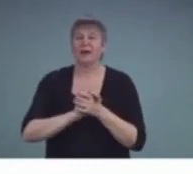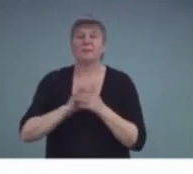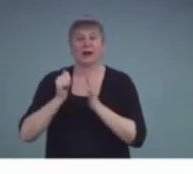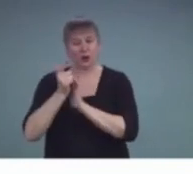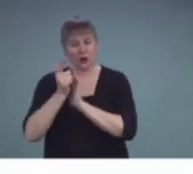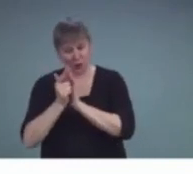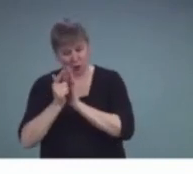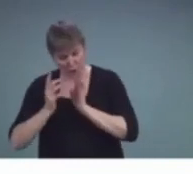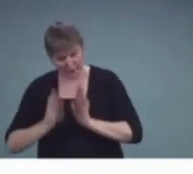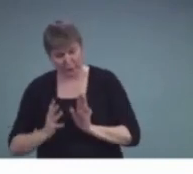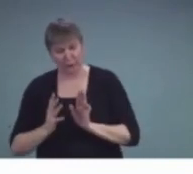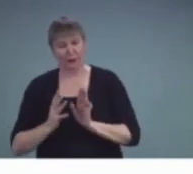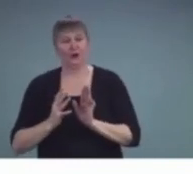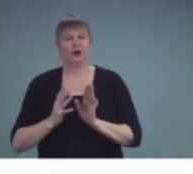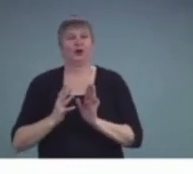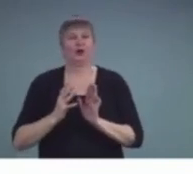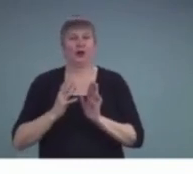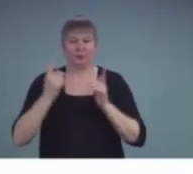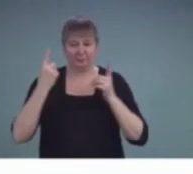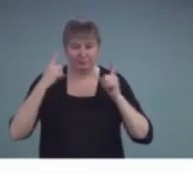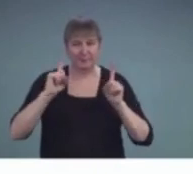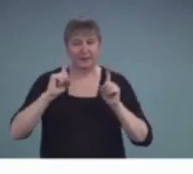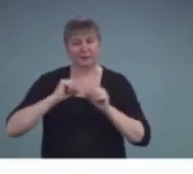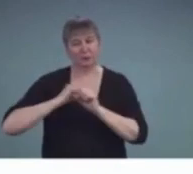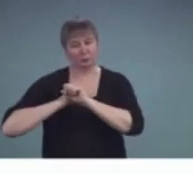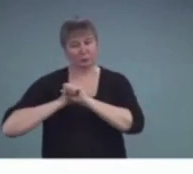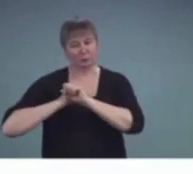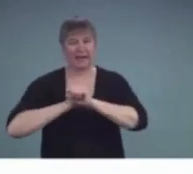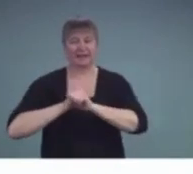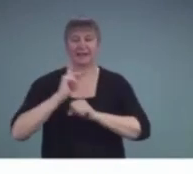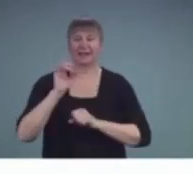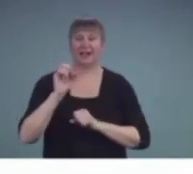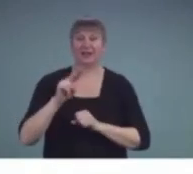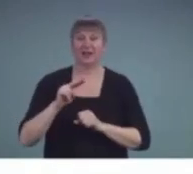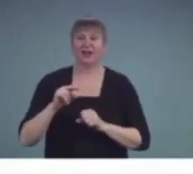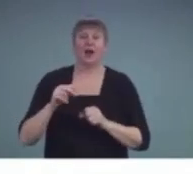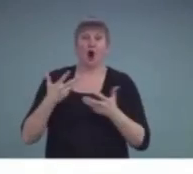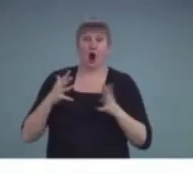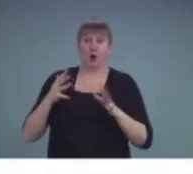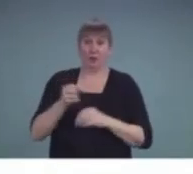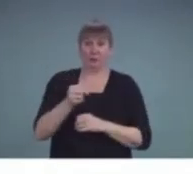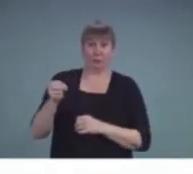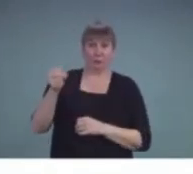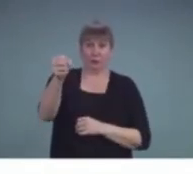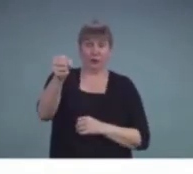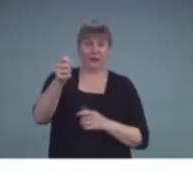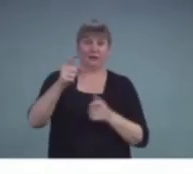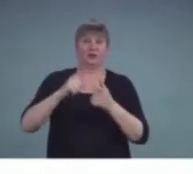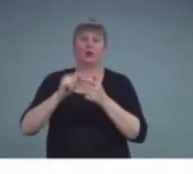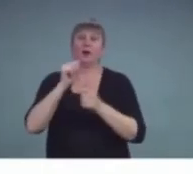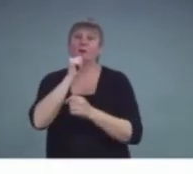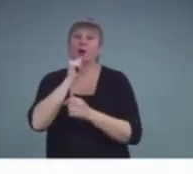behalf of Kevin. They had already placed him in a private school that following fall as a seventh grader because the mother